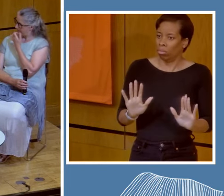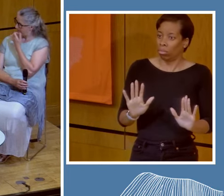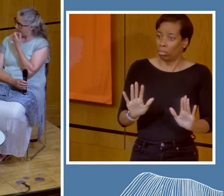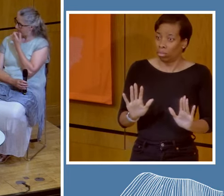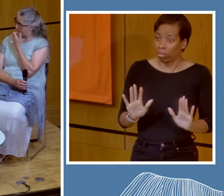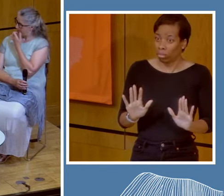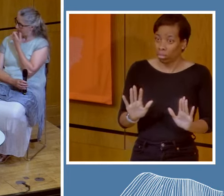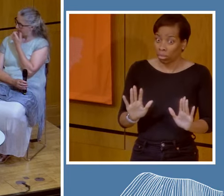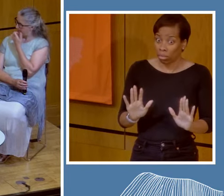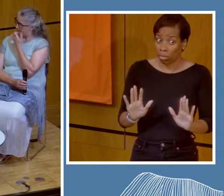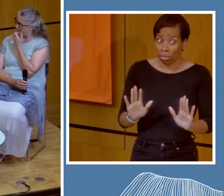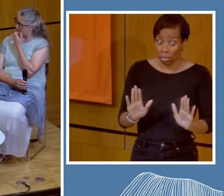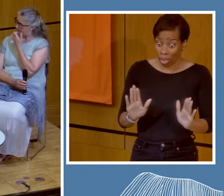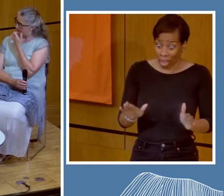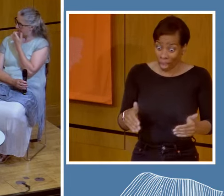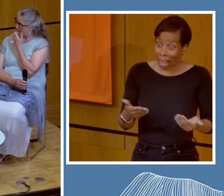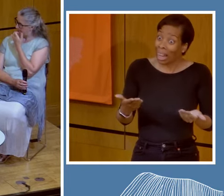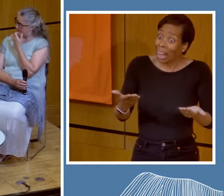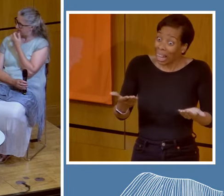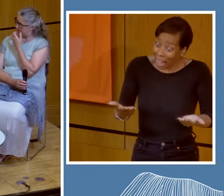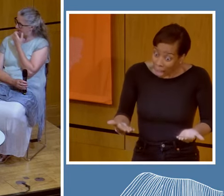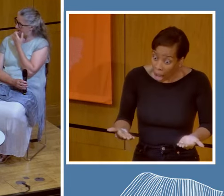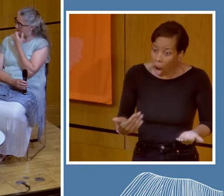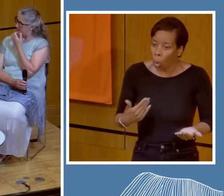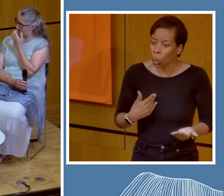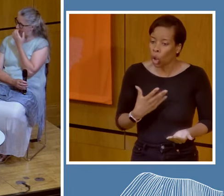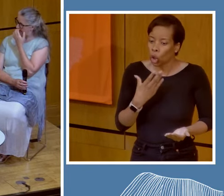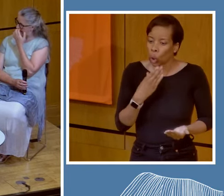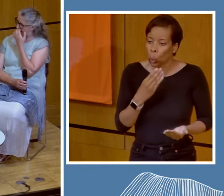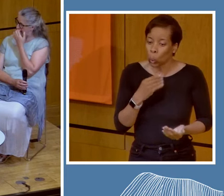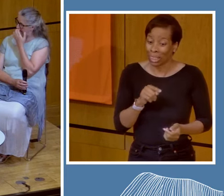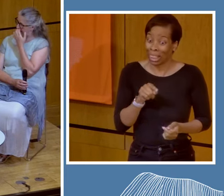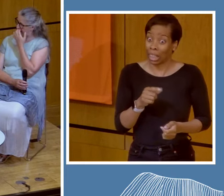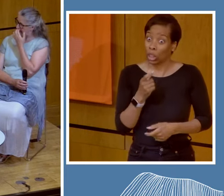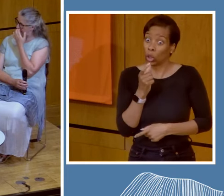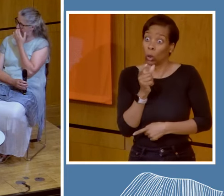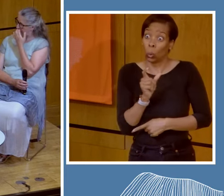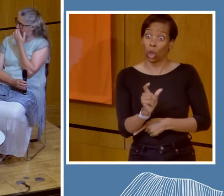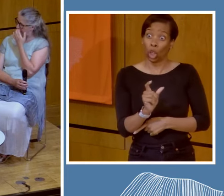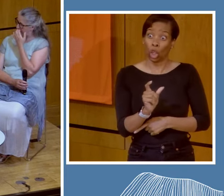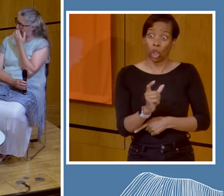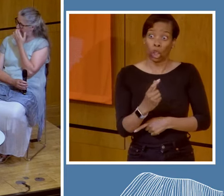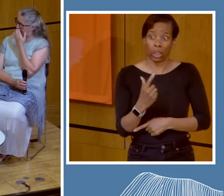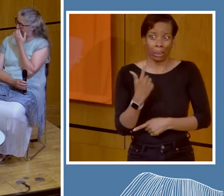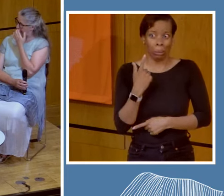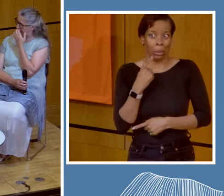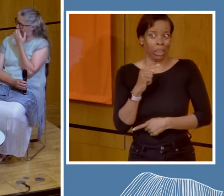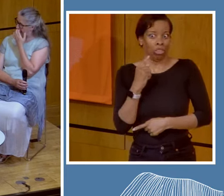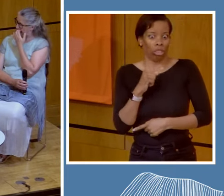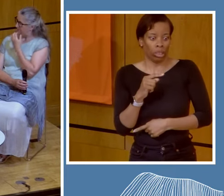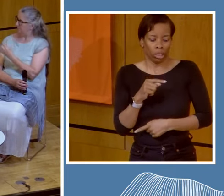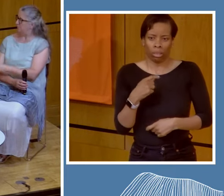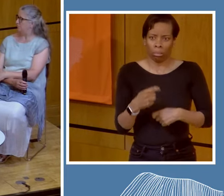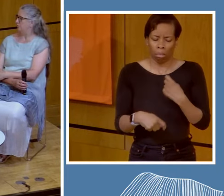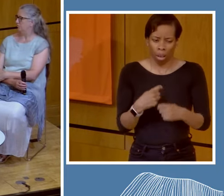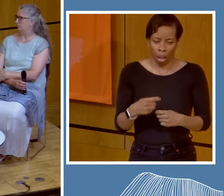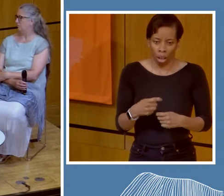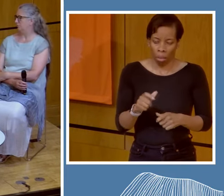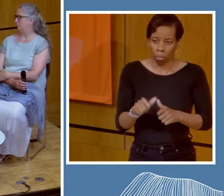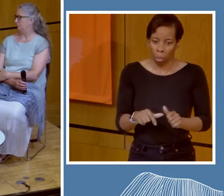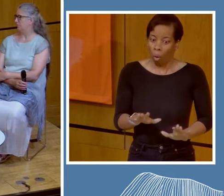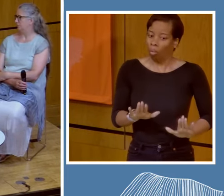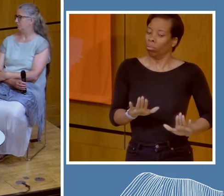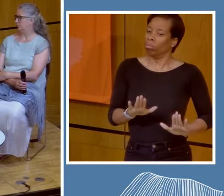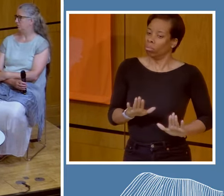these things in reports and using the M-word in our reports. You know, so there's a long way to go